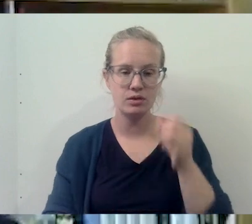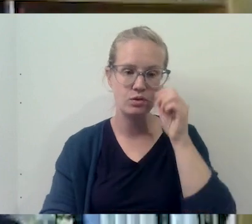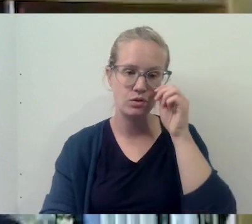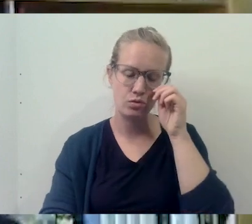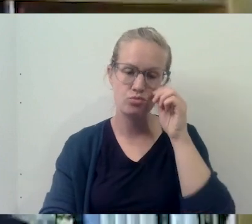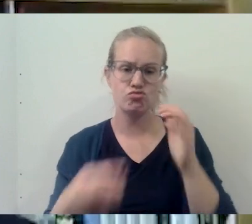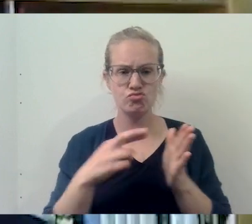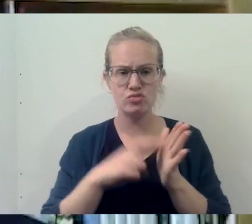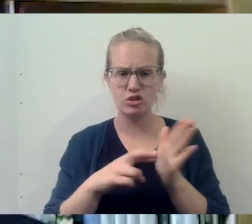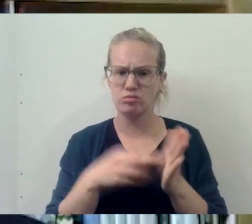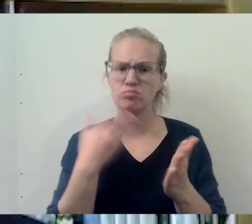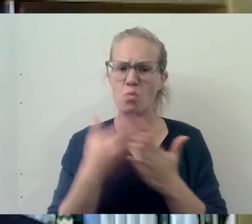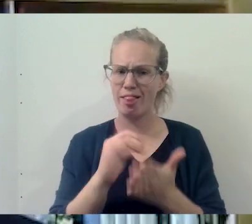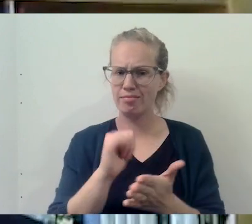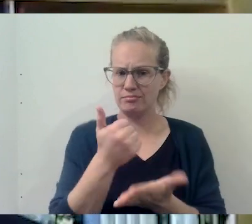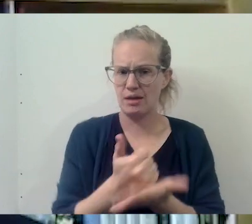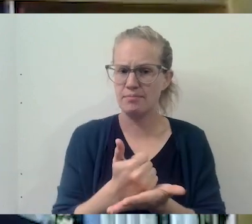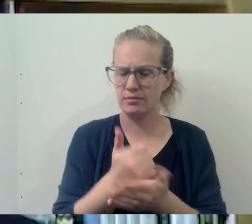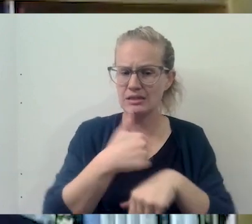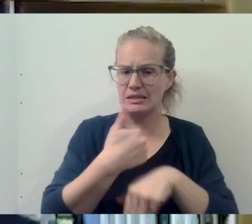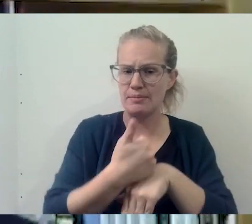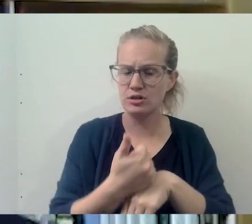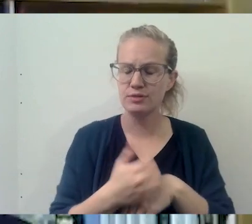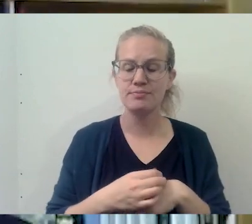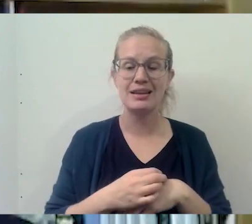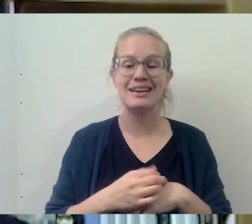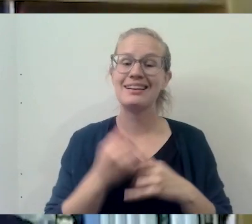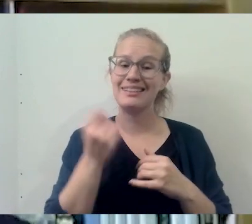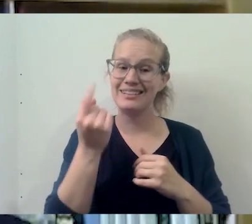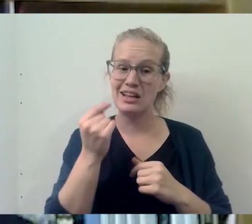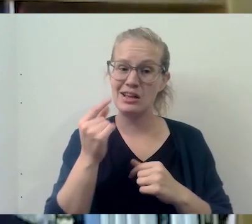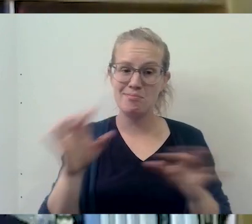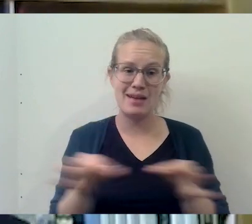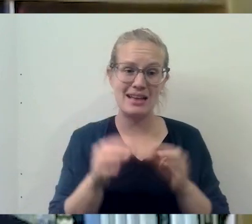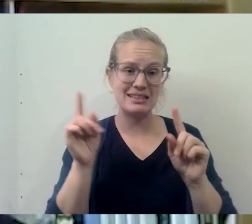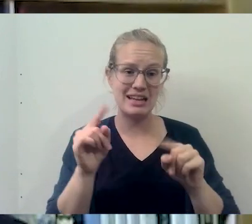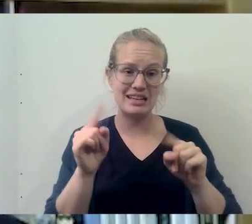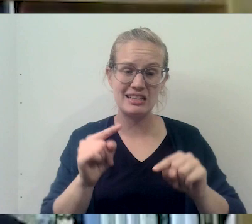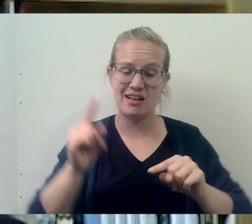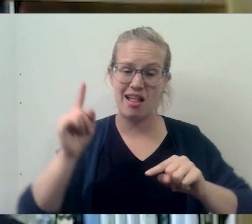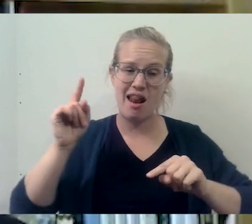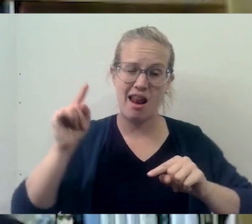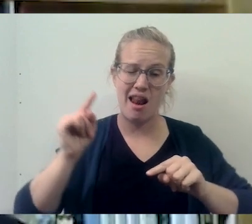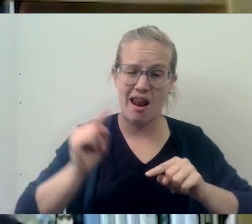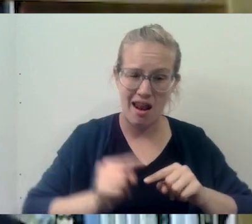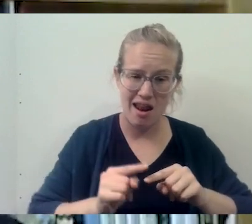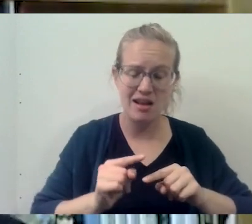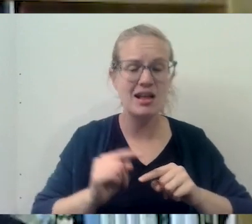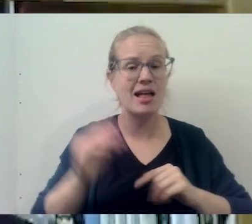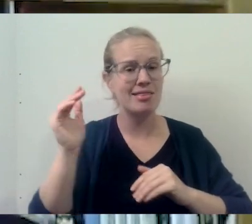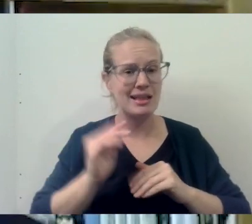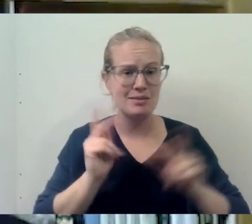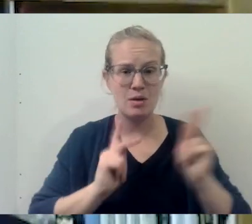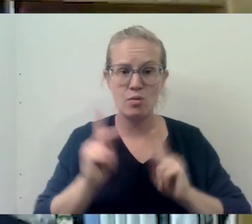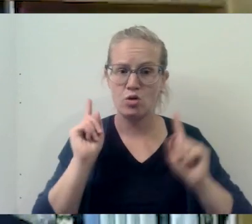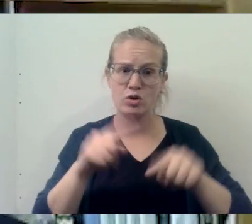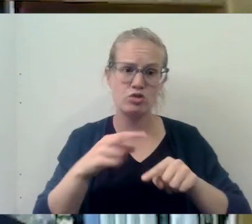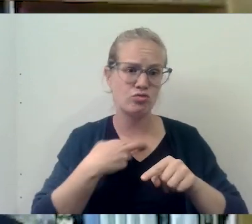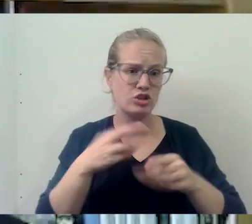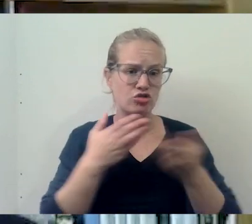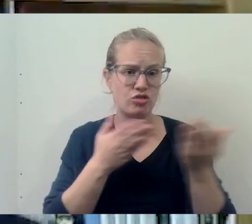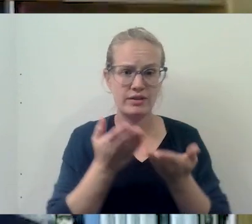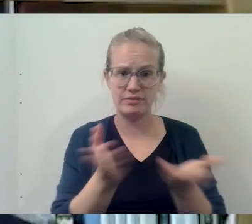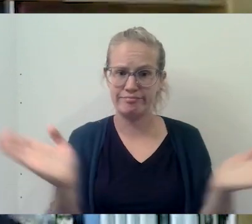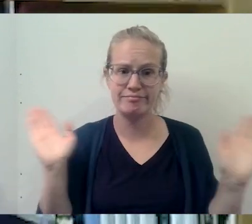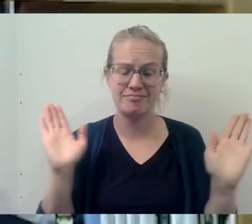pretty well established. Now, uh, and less people are going to mass and less and less people are going to religious services. That trend